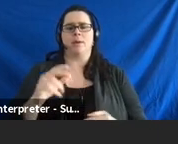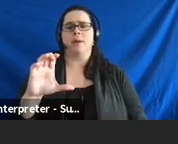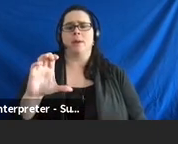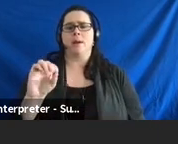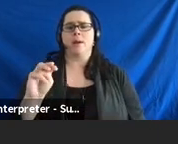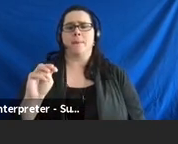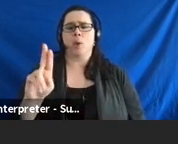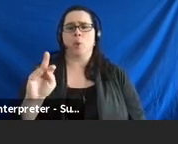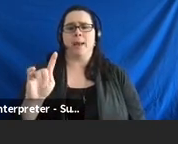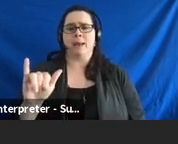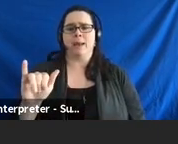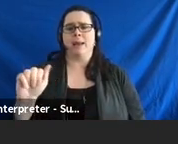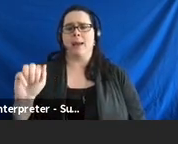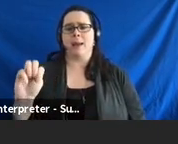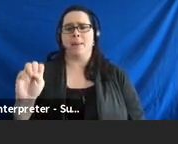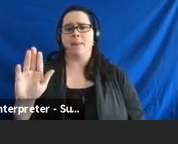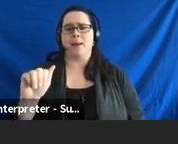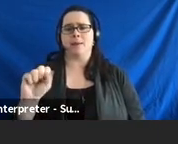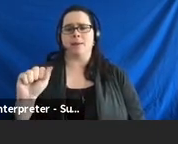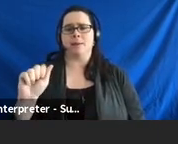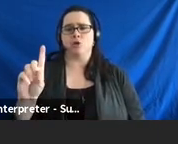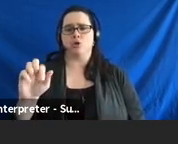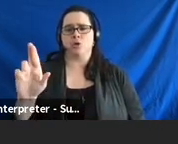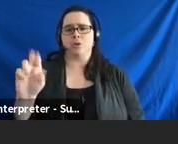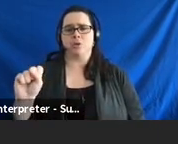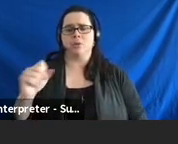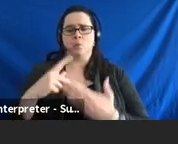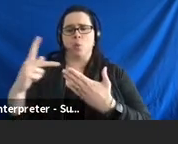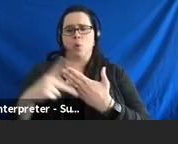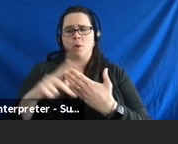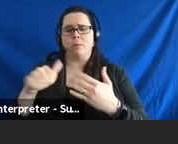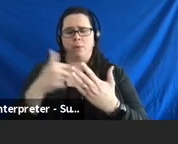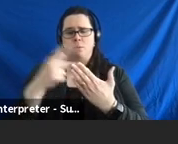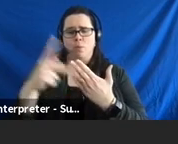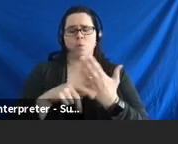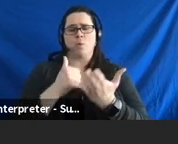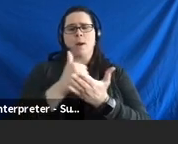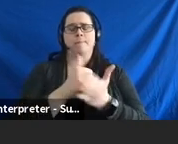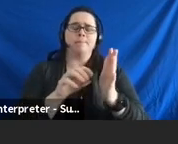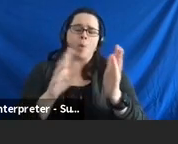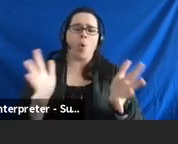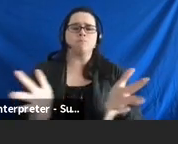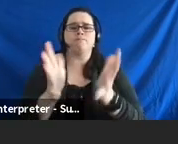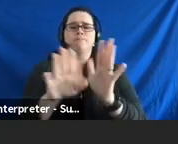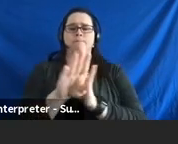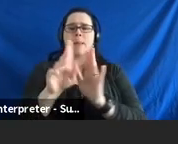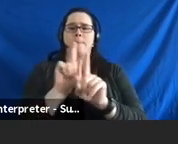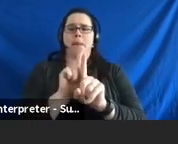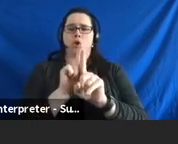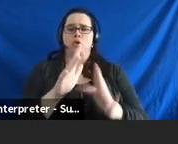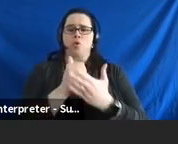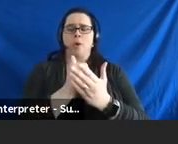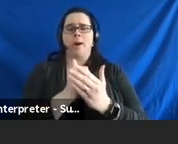Ambassadors Program. So, again, another project helping mentors or developing mentors to help others